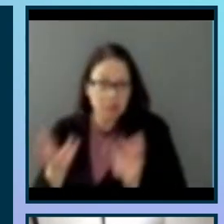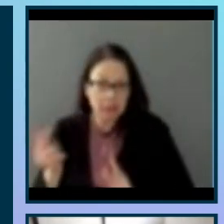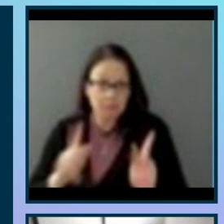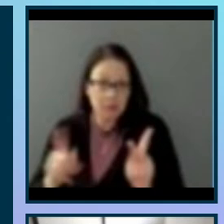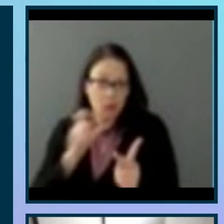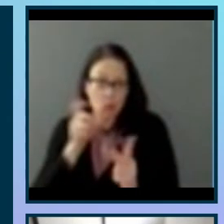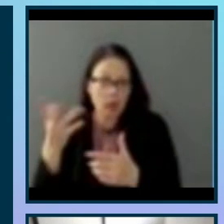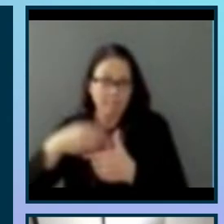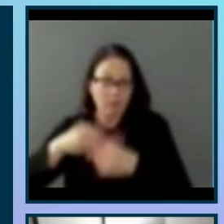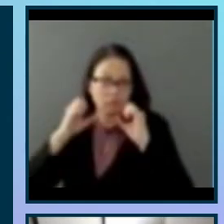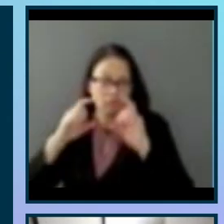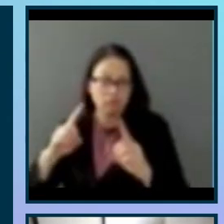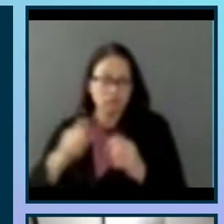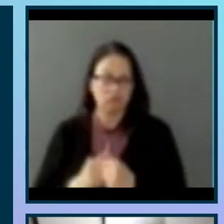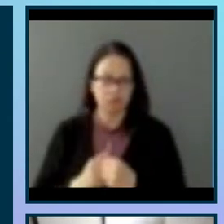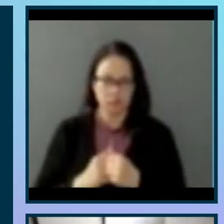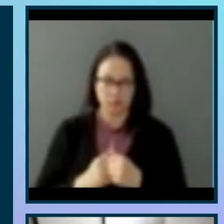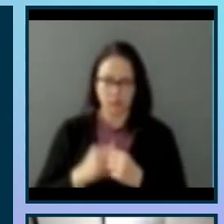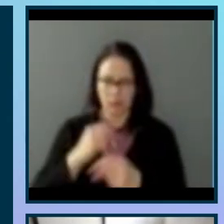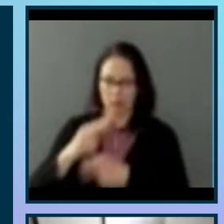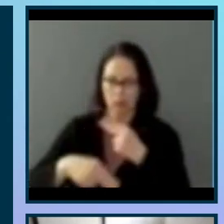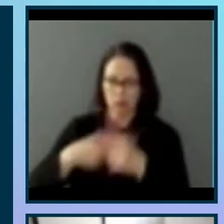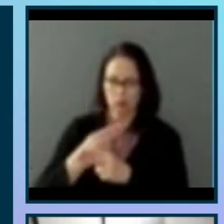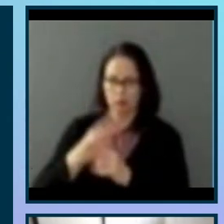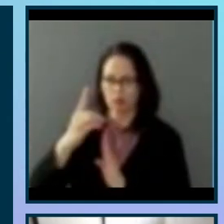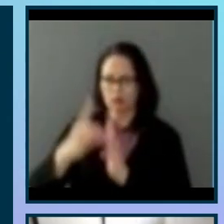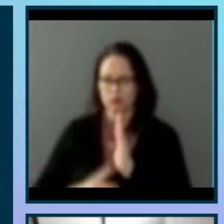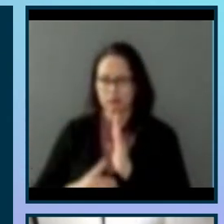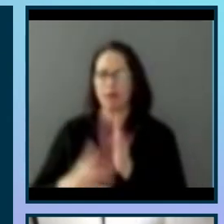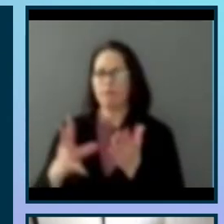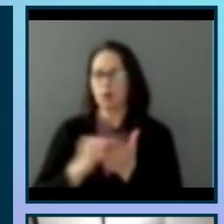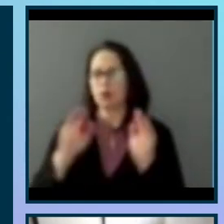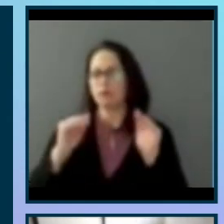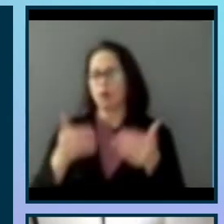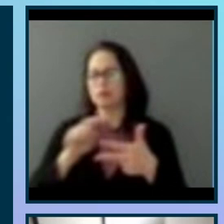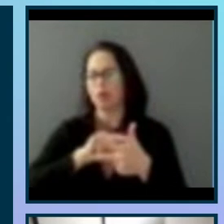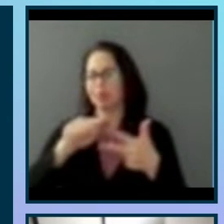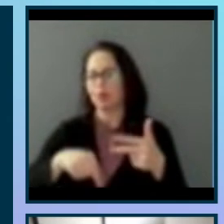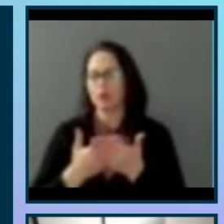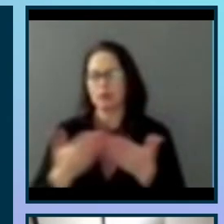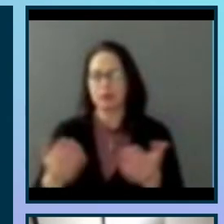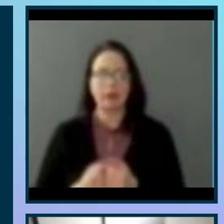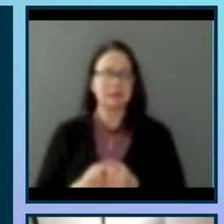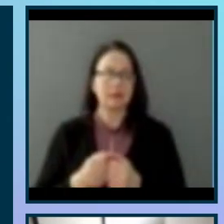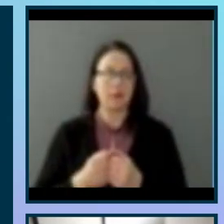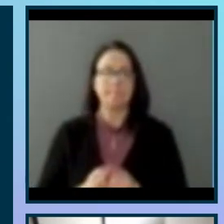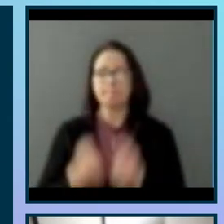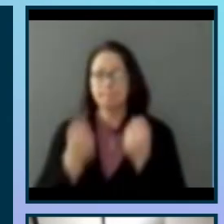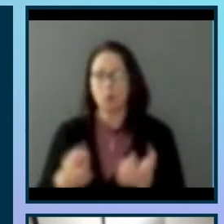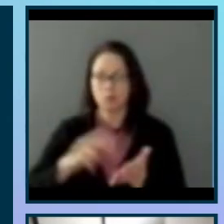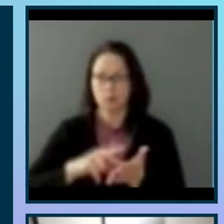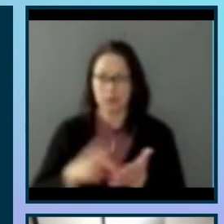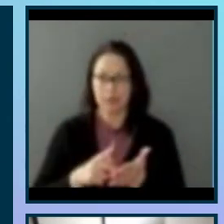So universal design for learning focuses on three areas. Multiple means of engagement, which